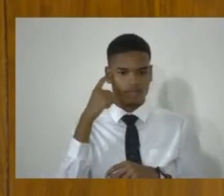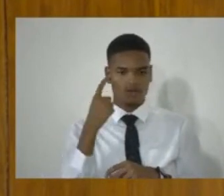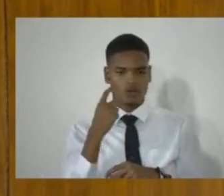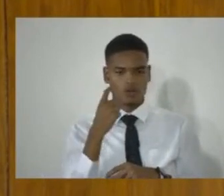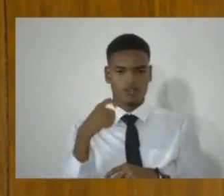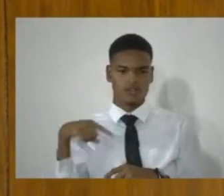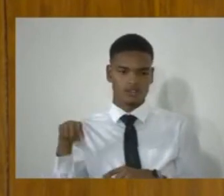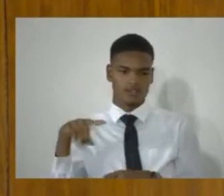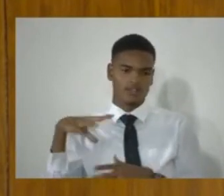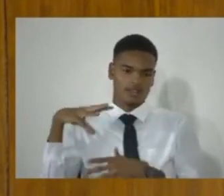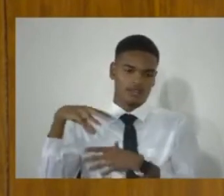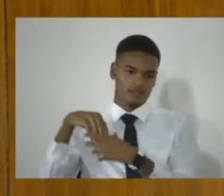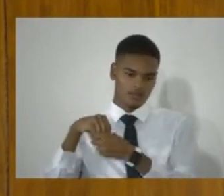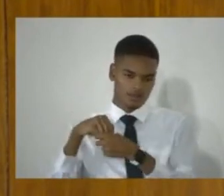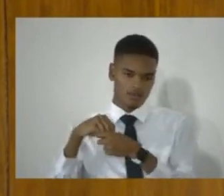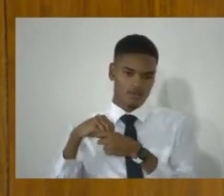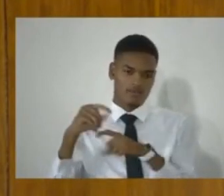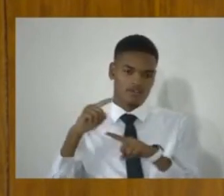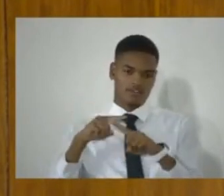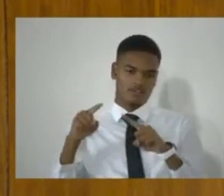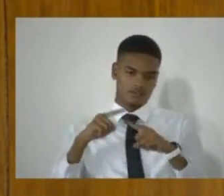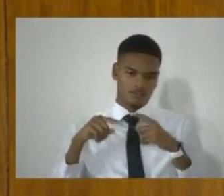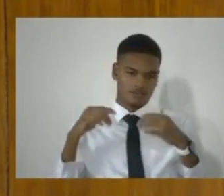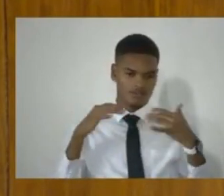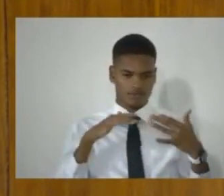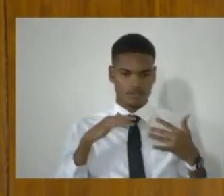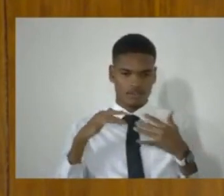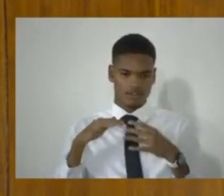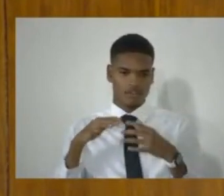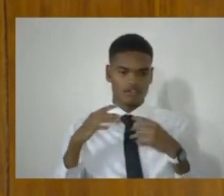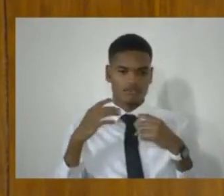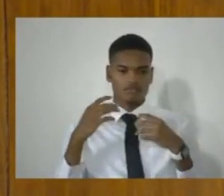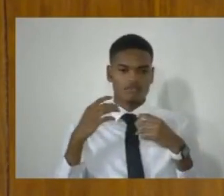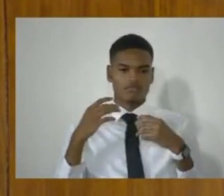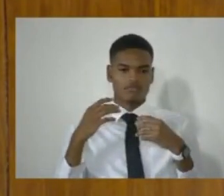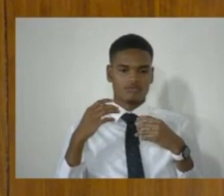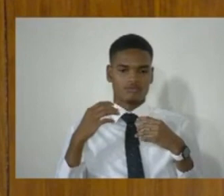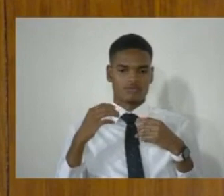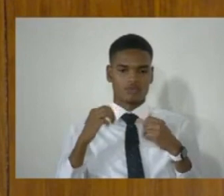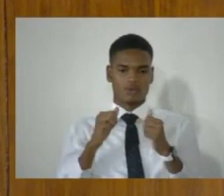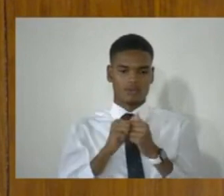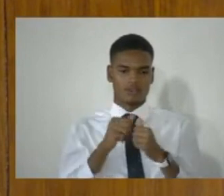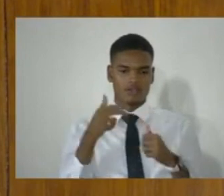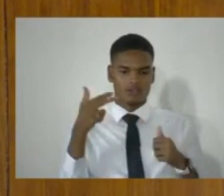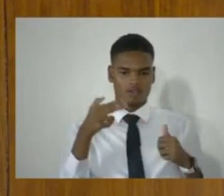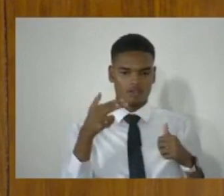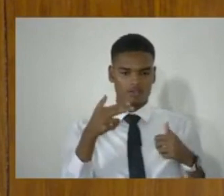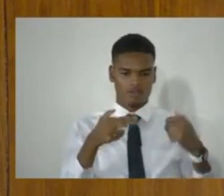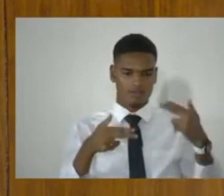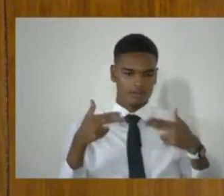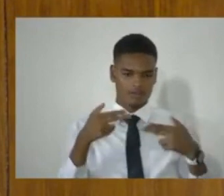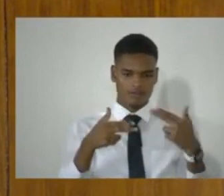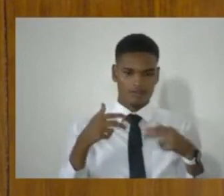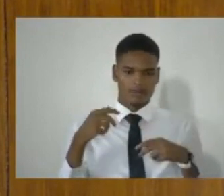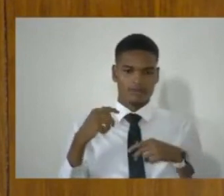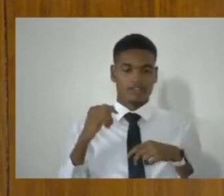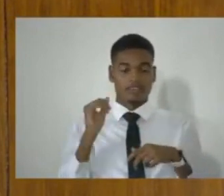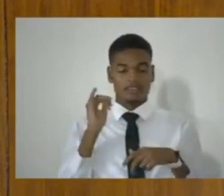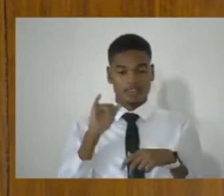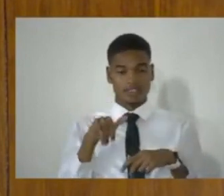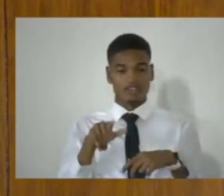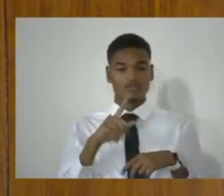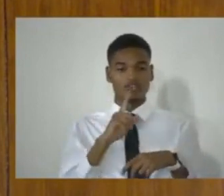engage in violent crime using firearms. And that is an objective which